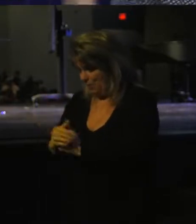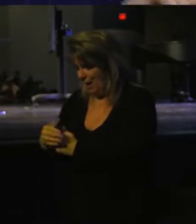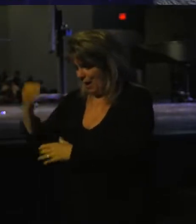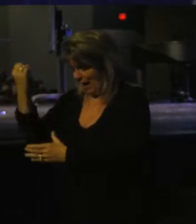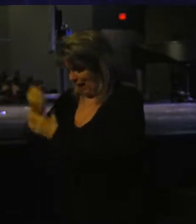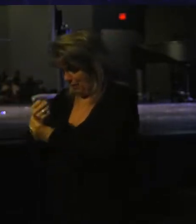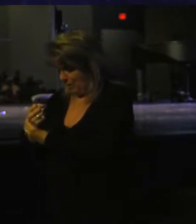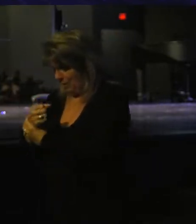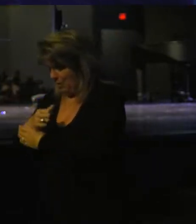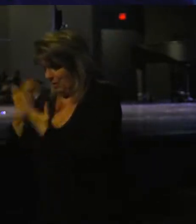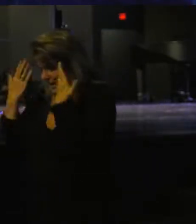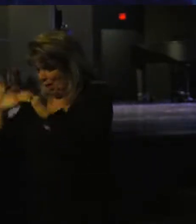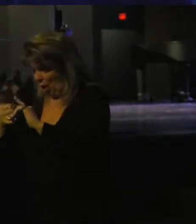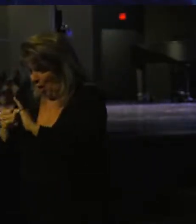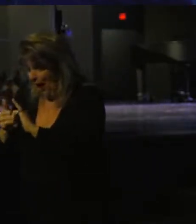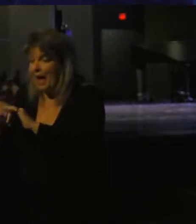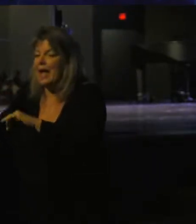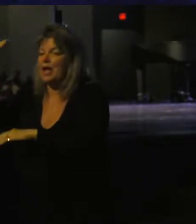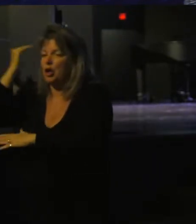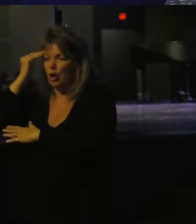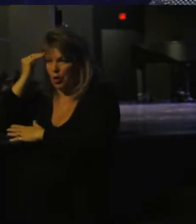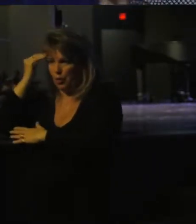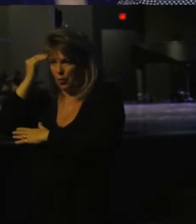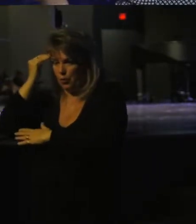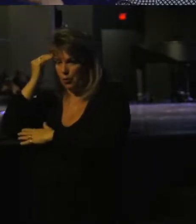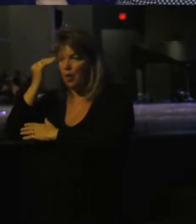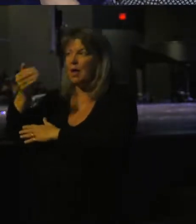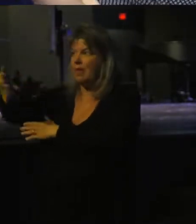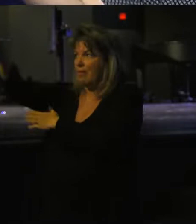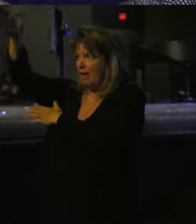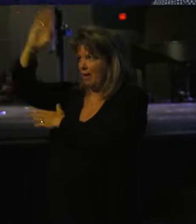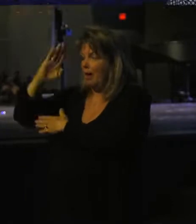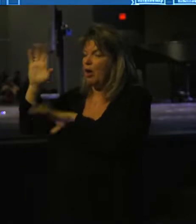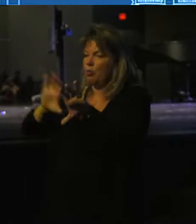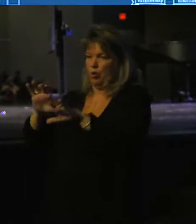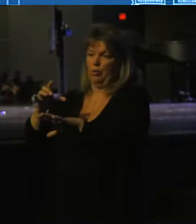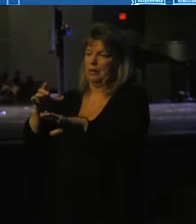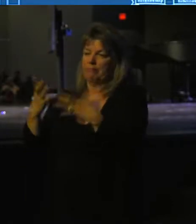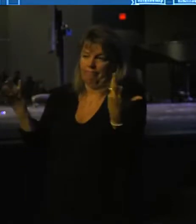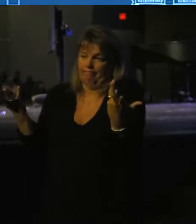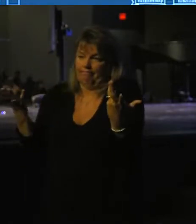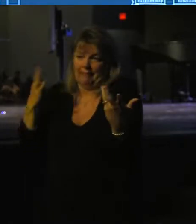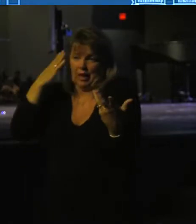Abraham didn't know the how, he knew the God who would do it somehow.